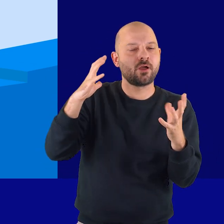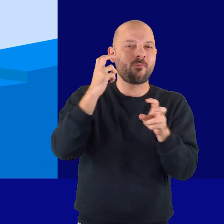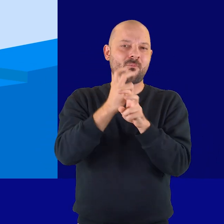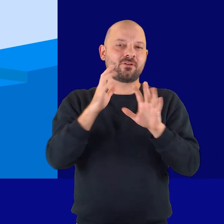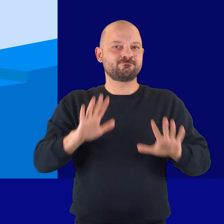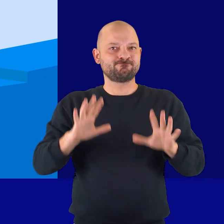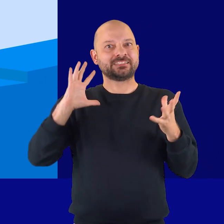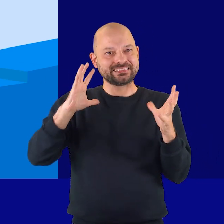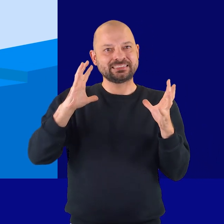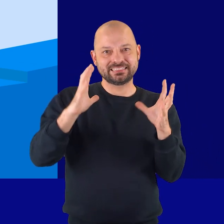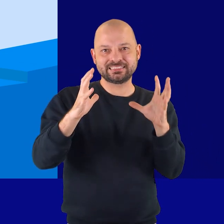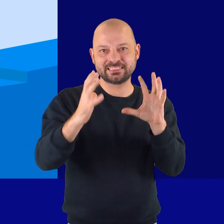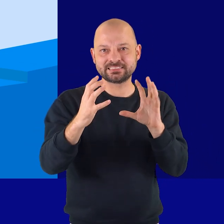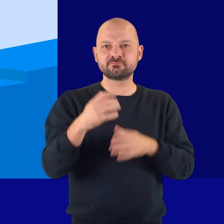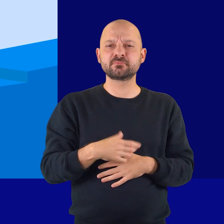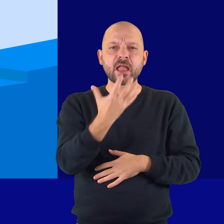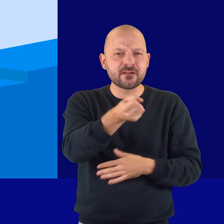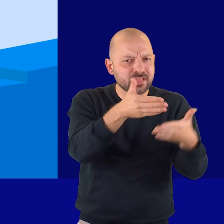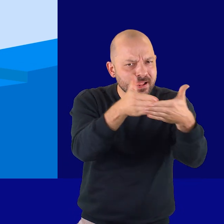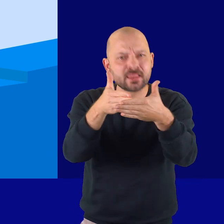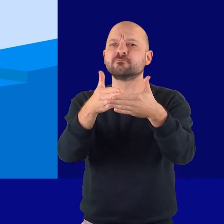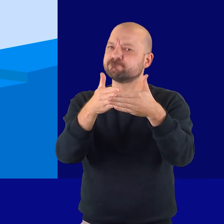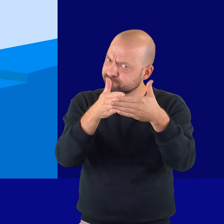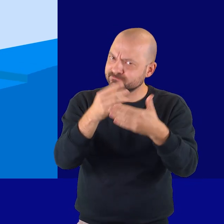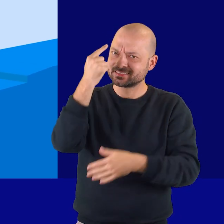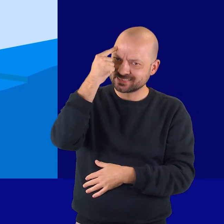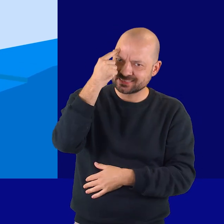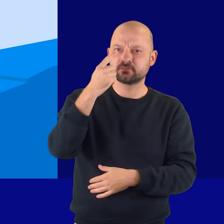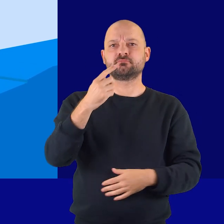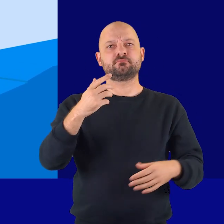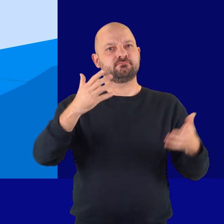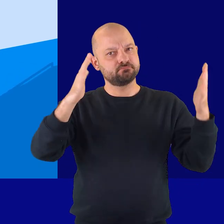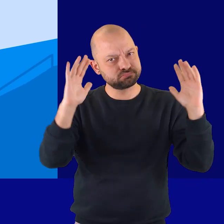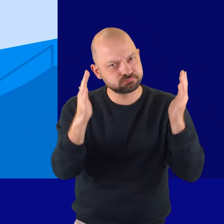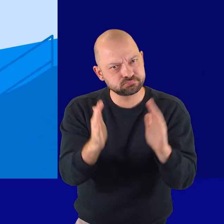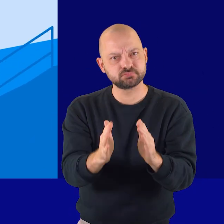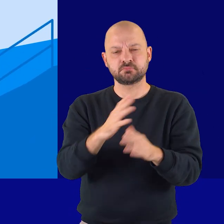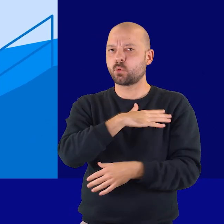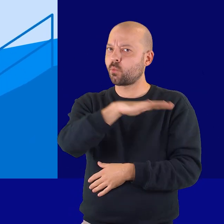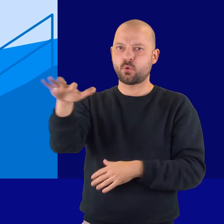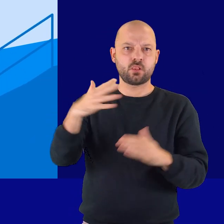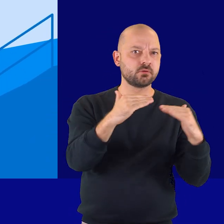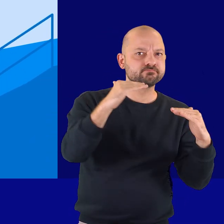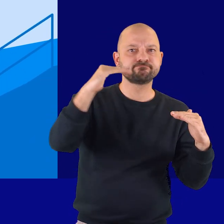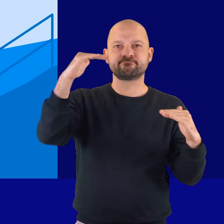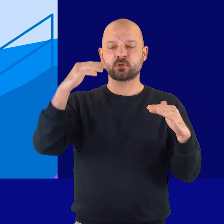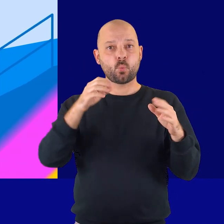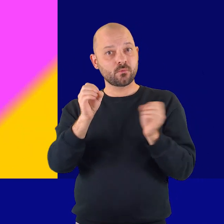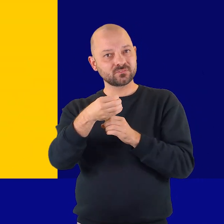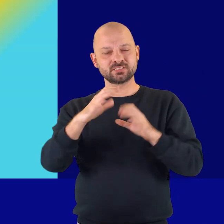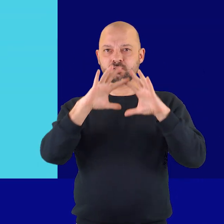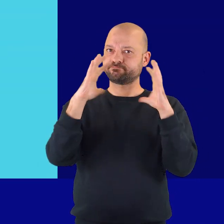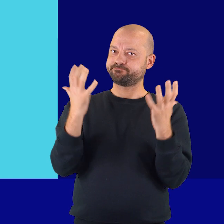Barriers need to be constantly dismantled. Barriers all hierarchical levels and in all offices worldwide.